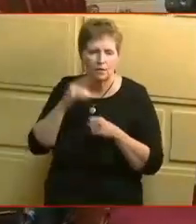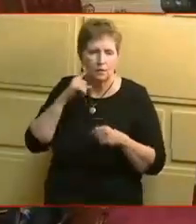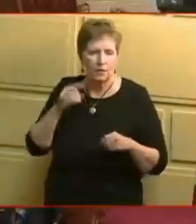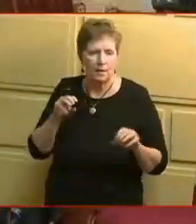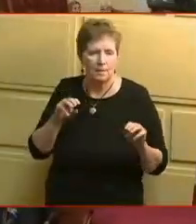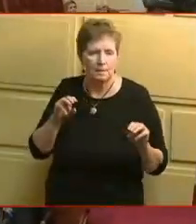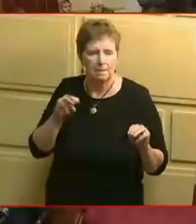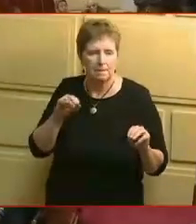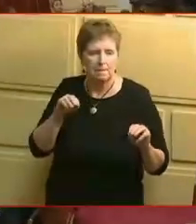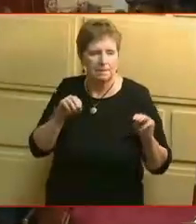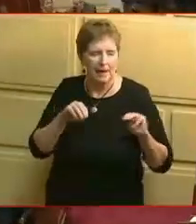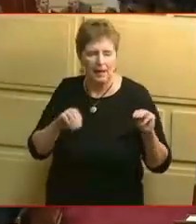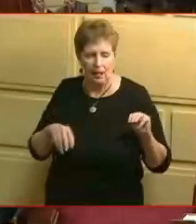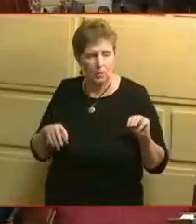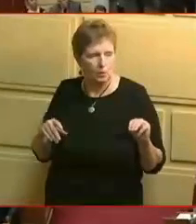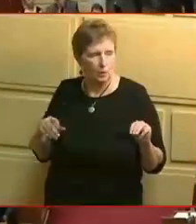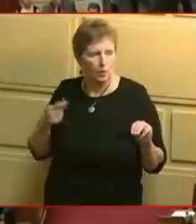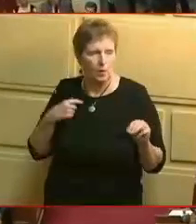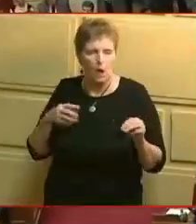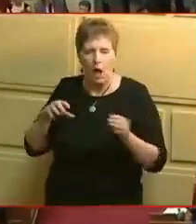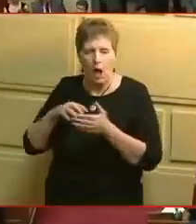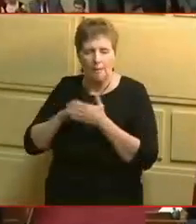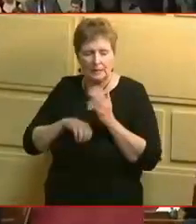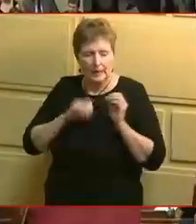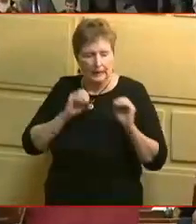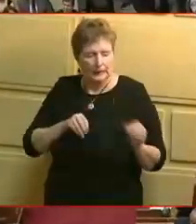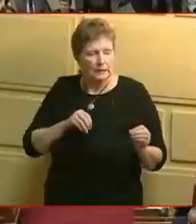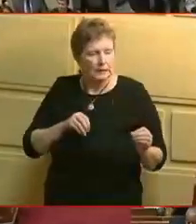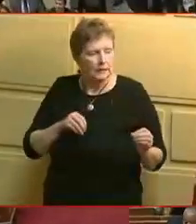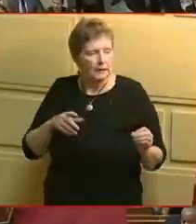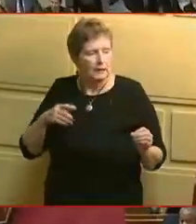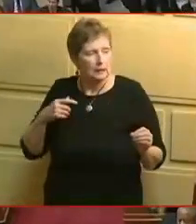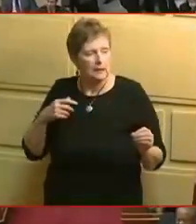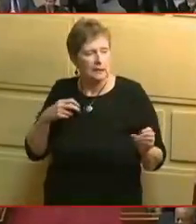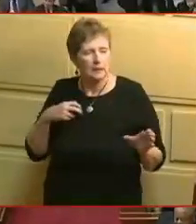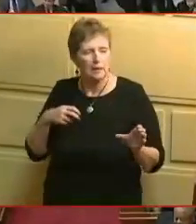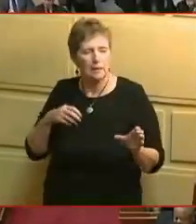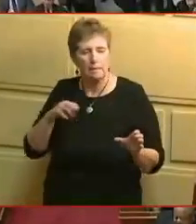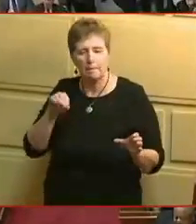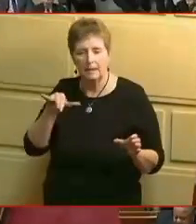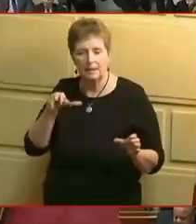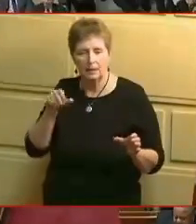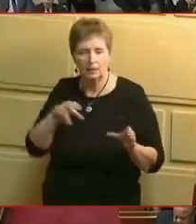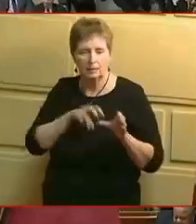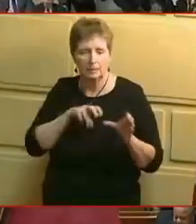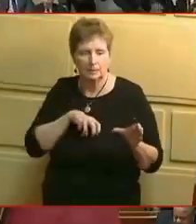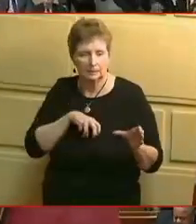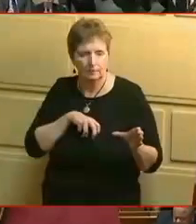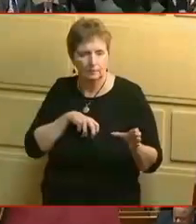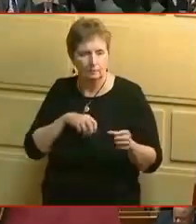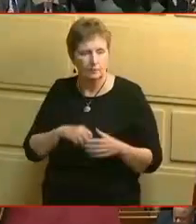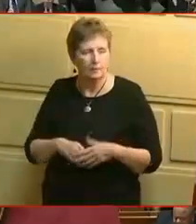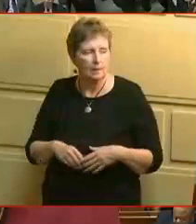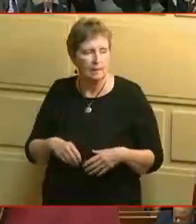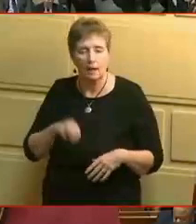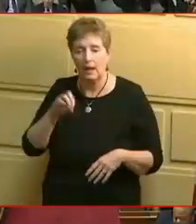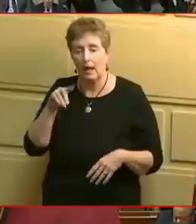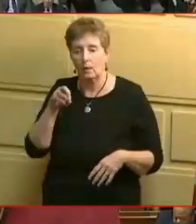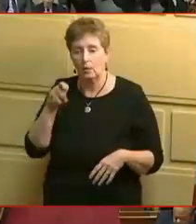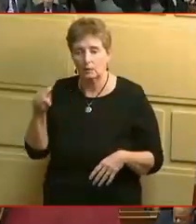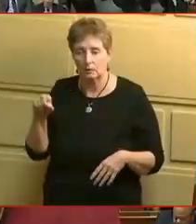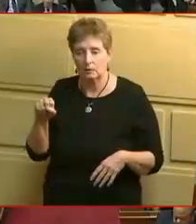Representative Donovan. representative Duffy Messier representative Edwards